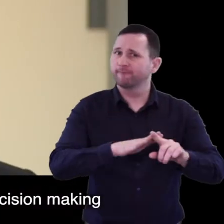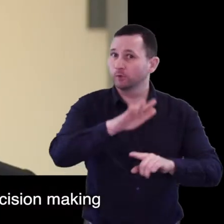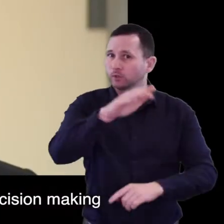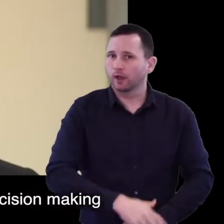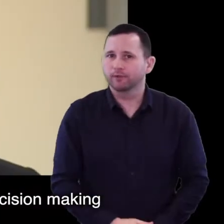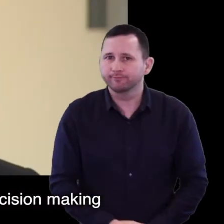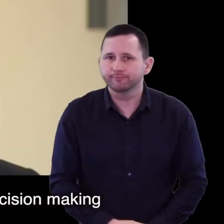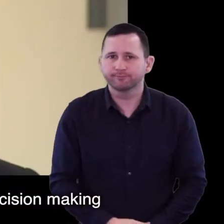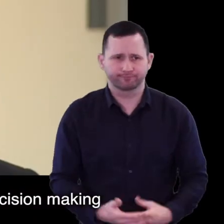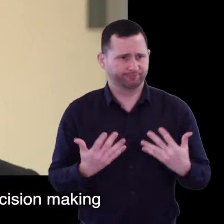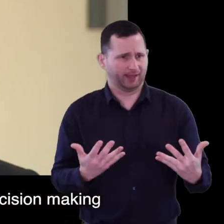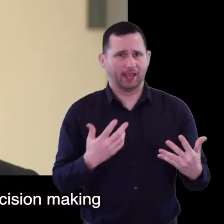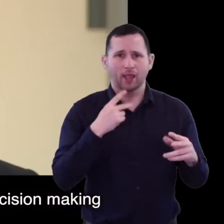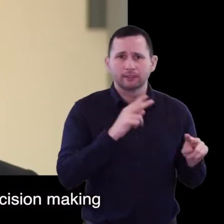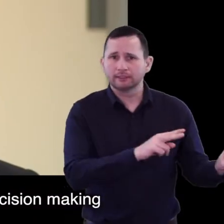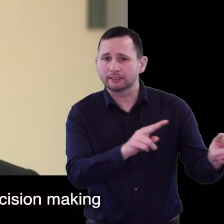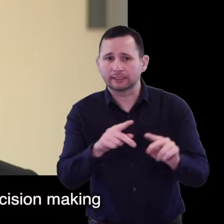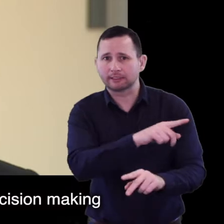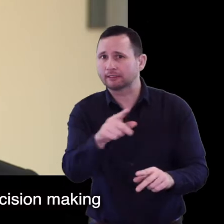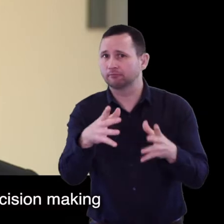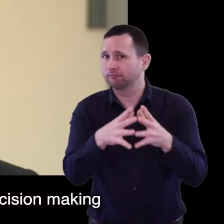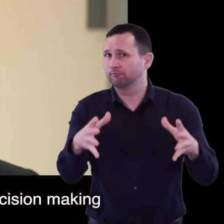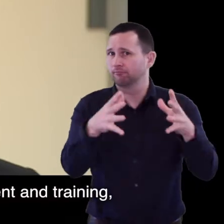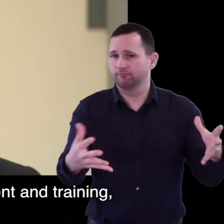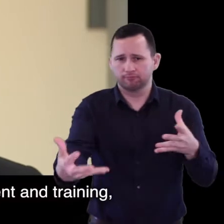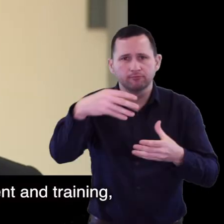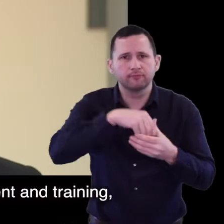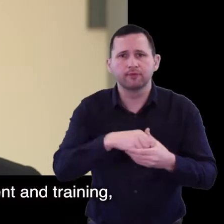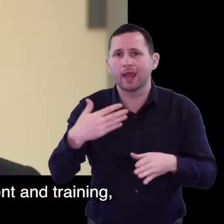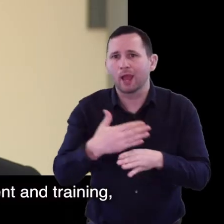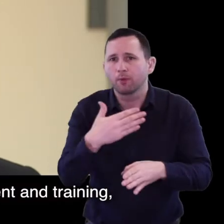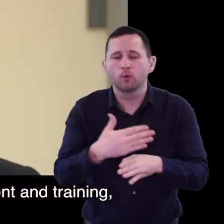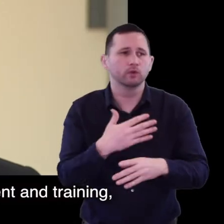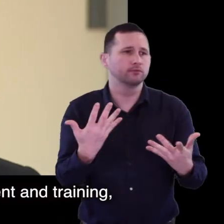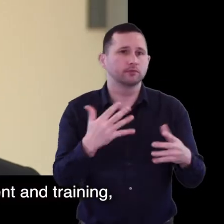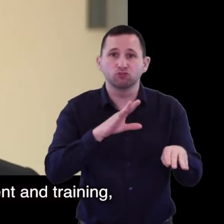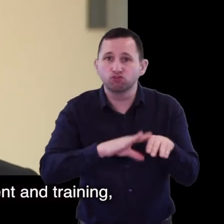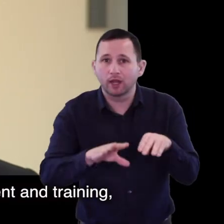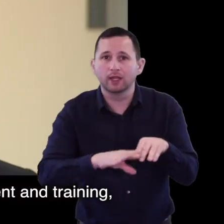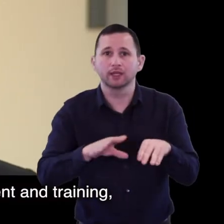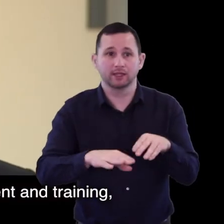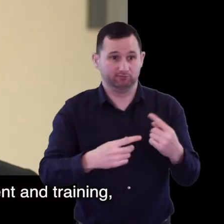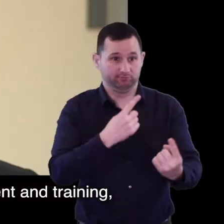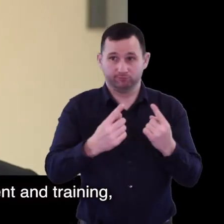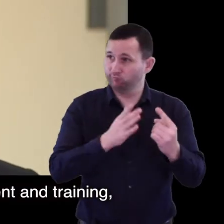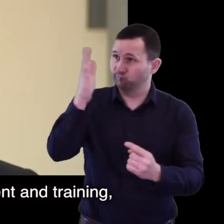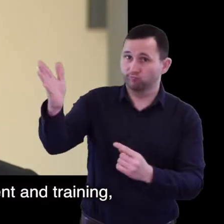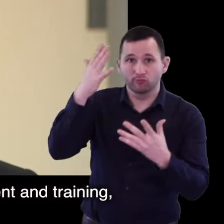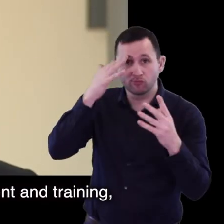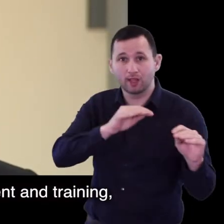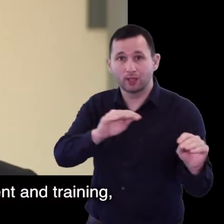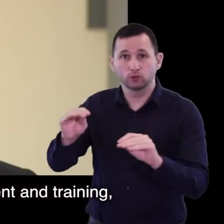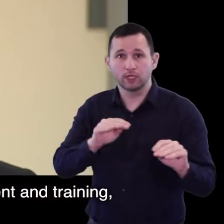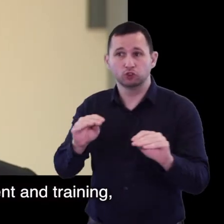be in the future and a greater degree of choice in that decision making. We have clients, increasing number of clients in employment